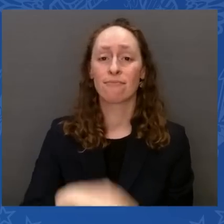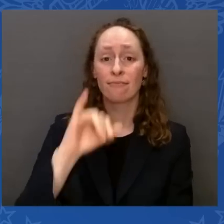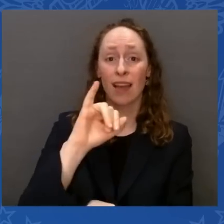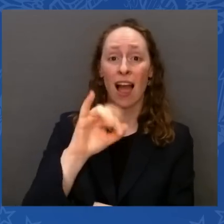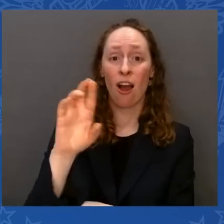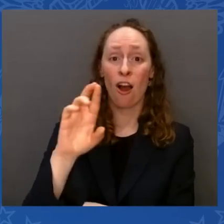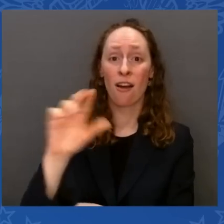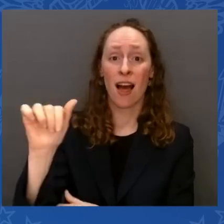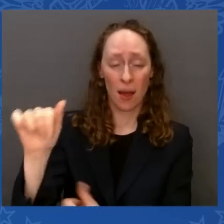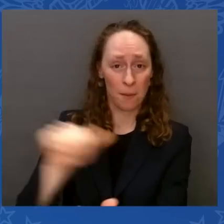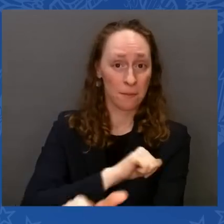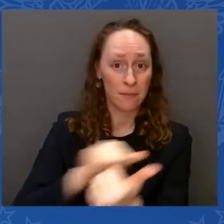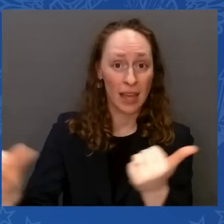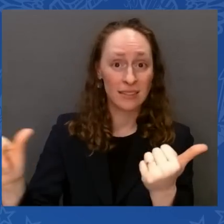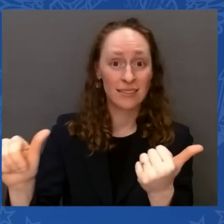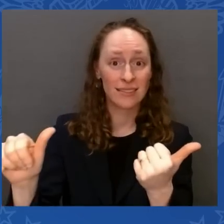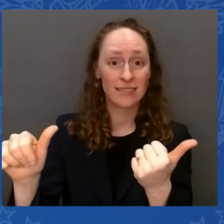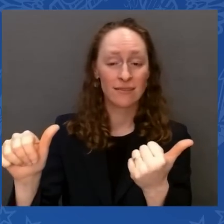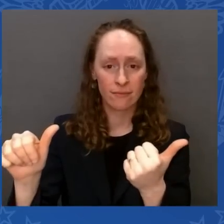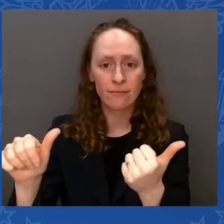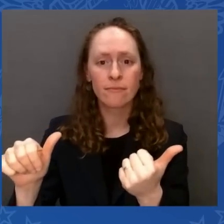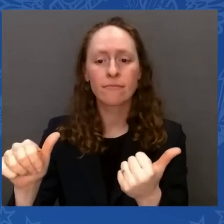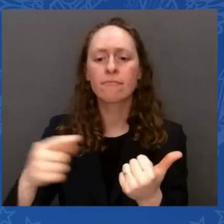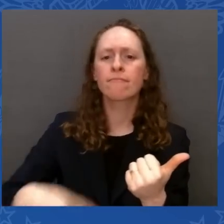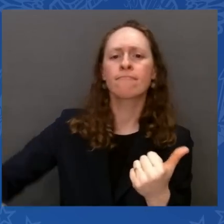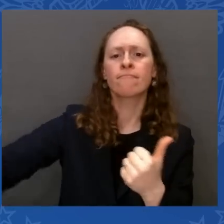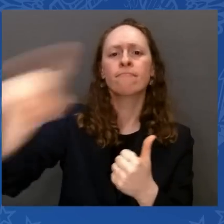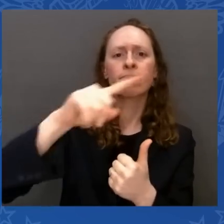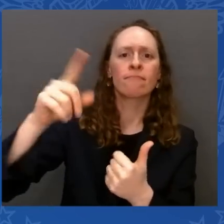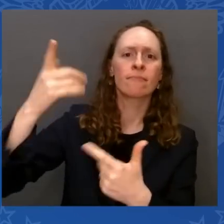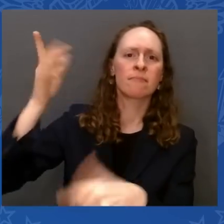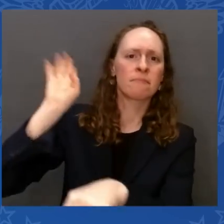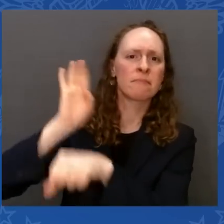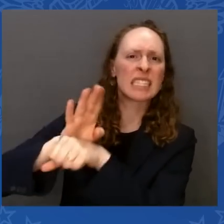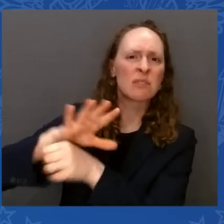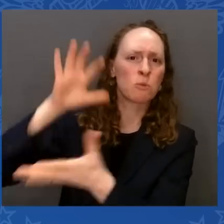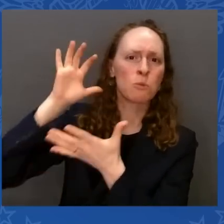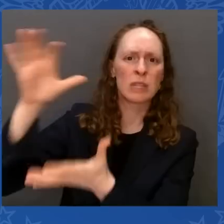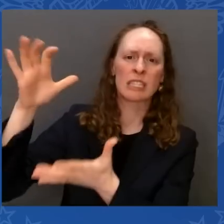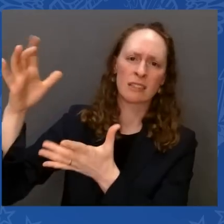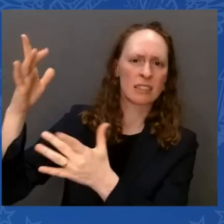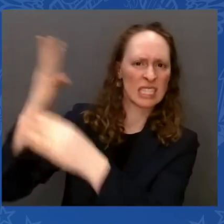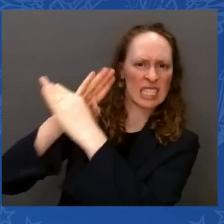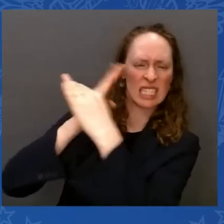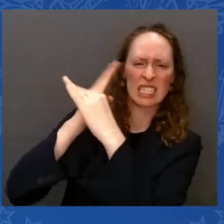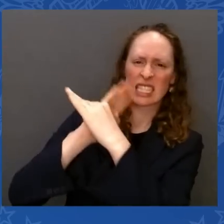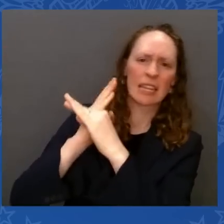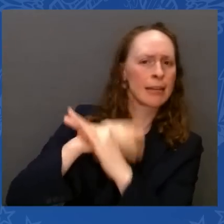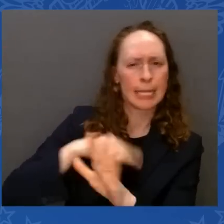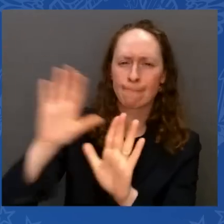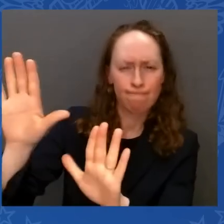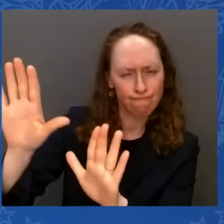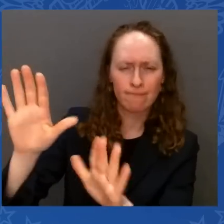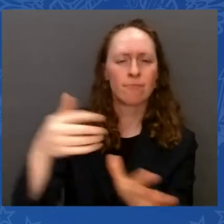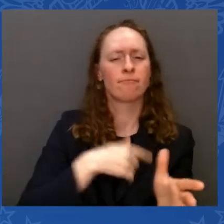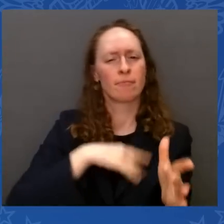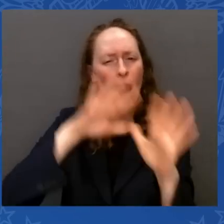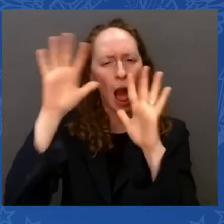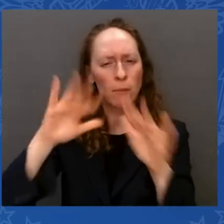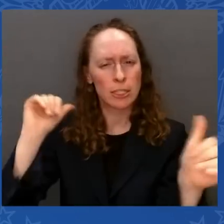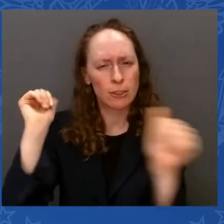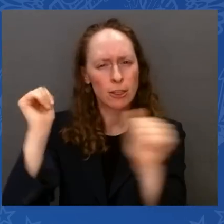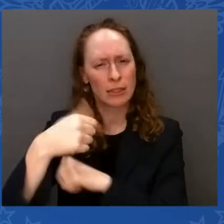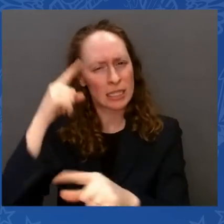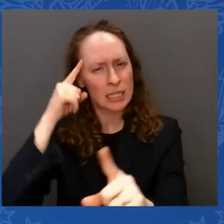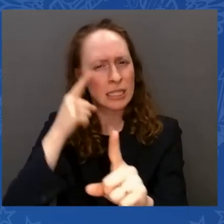costs for working families, and tackling the climate crisis. There's more than one way, by the way, to deal with inflation. It's not just food